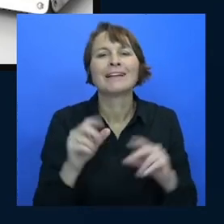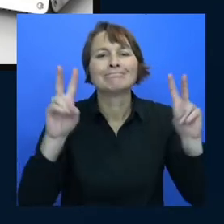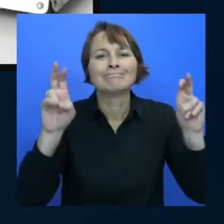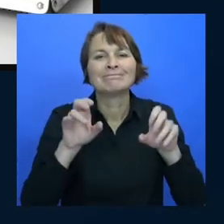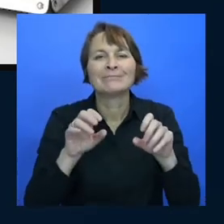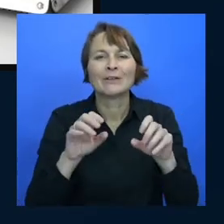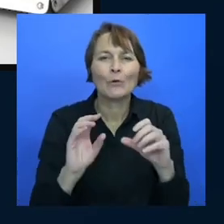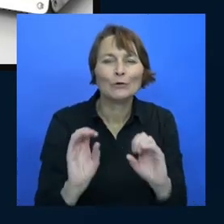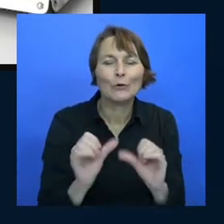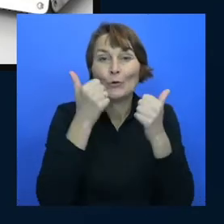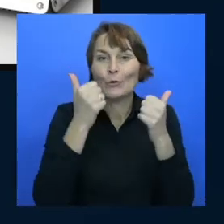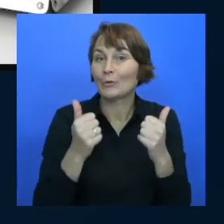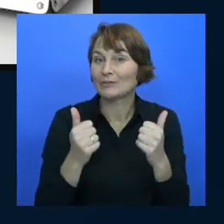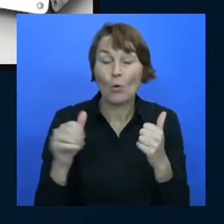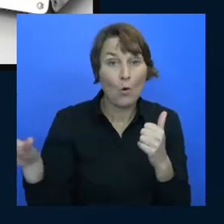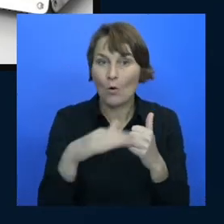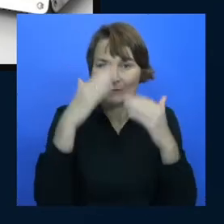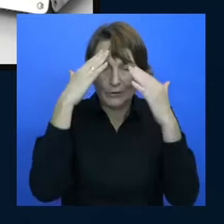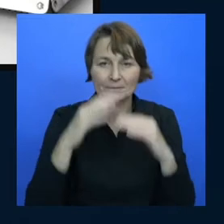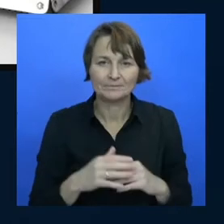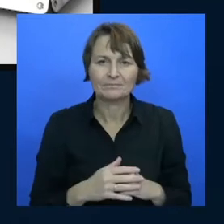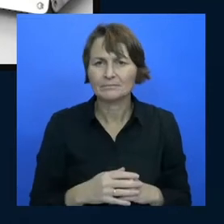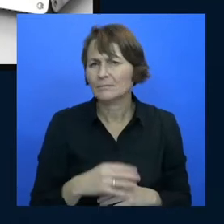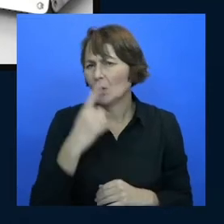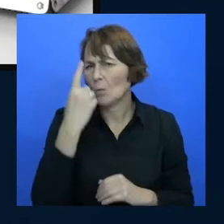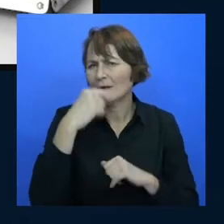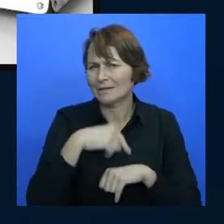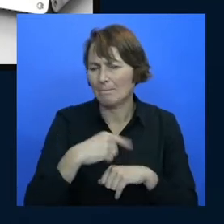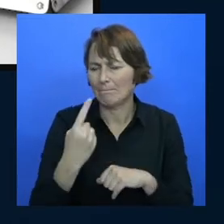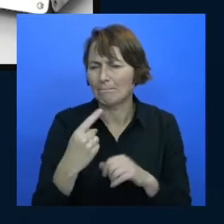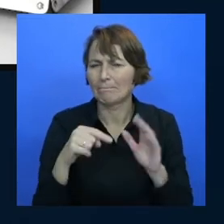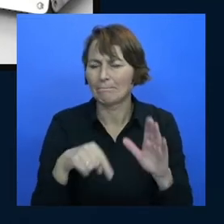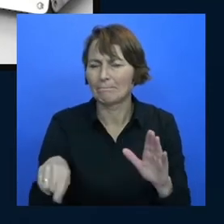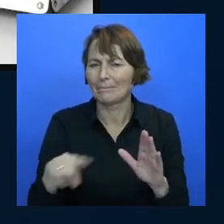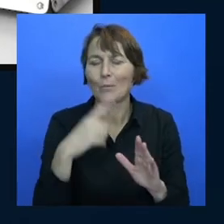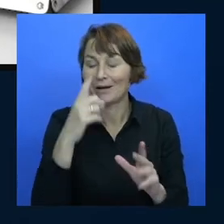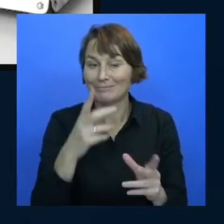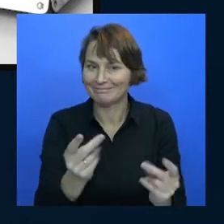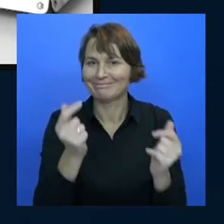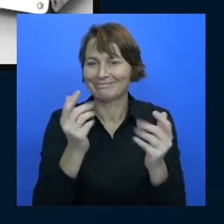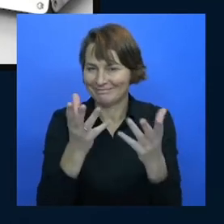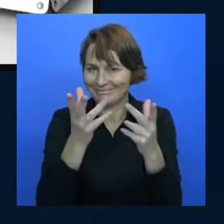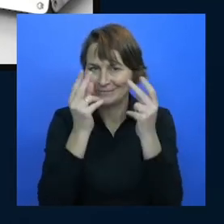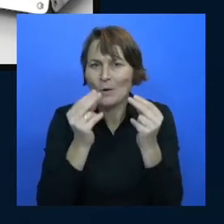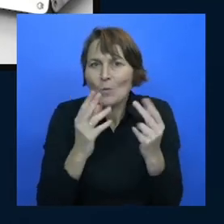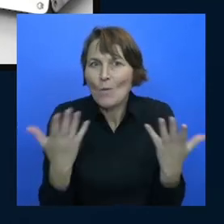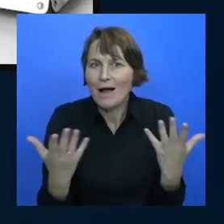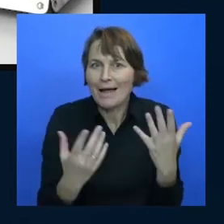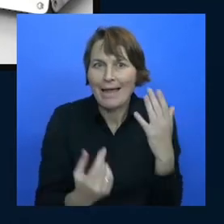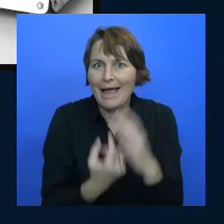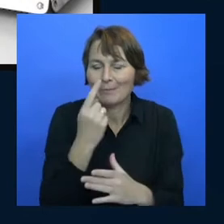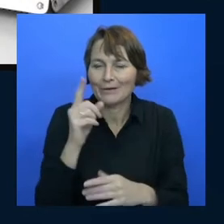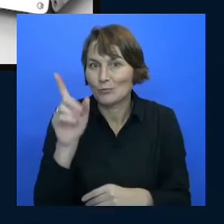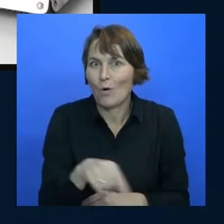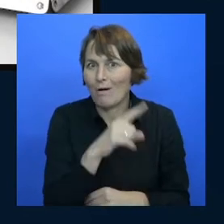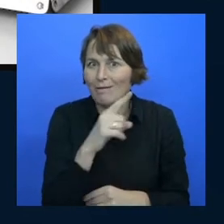the exercises that we do for instance I don't do it a lot anymore because usually goes wrong and you will see right away why it goes wrong it's like you know